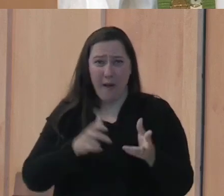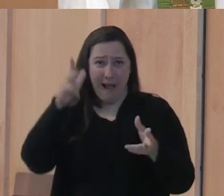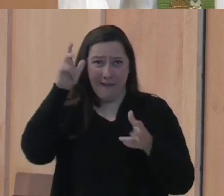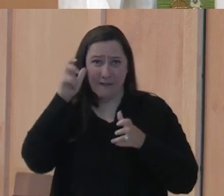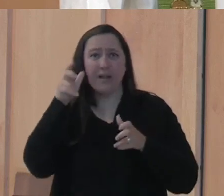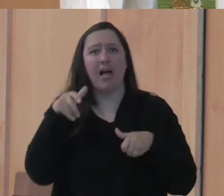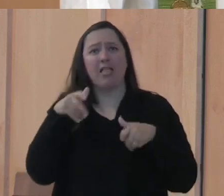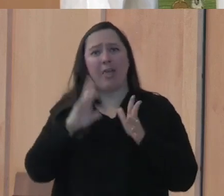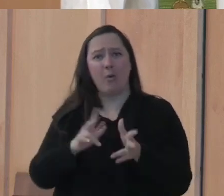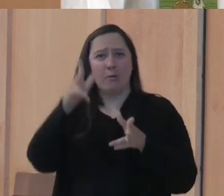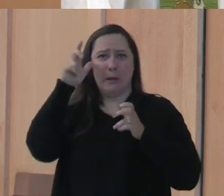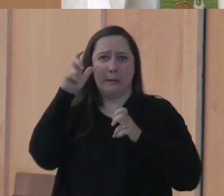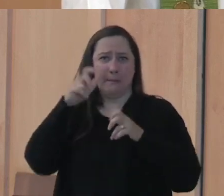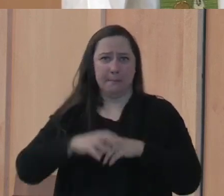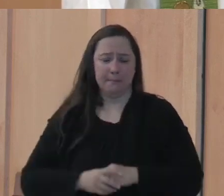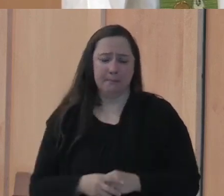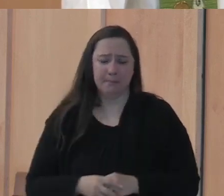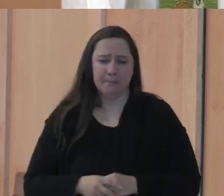them hear.